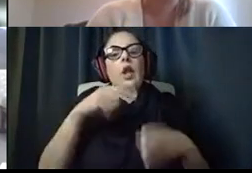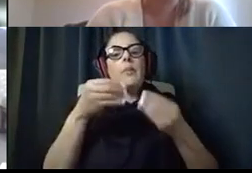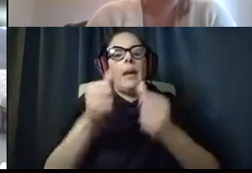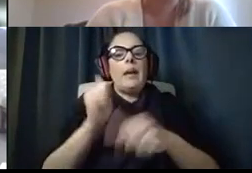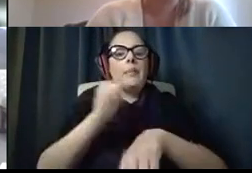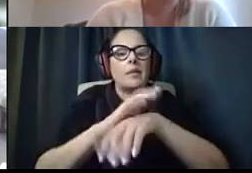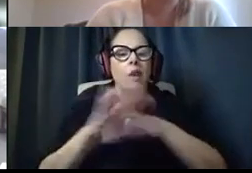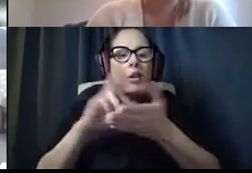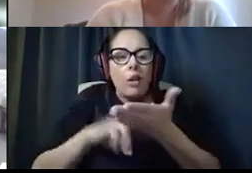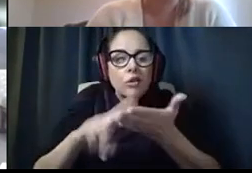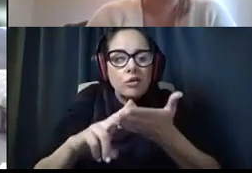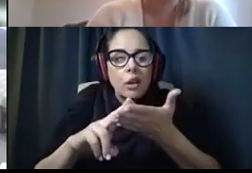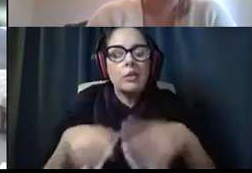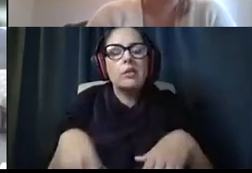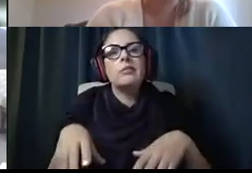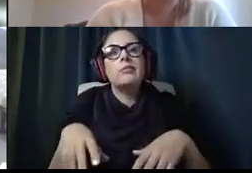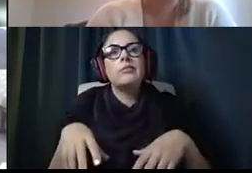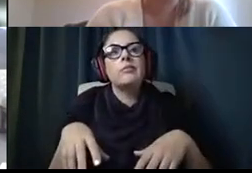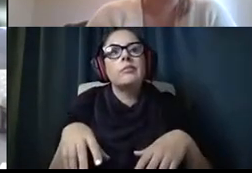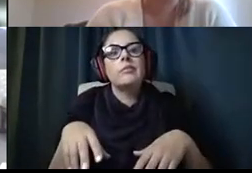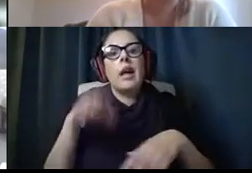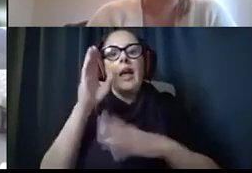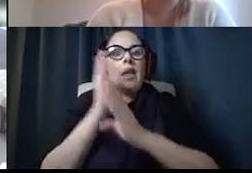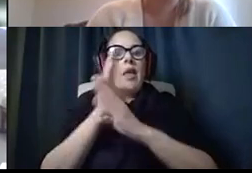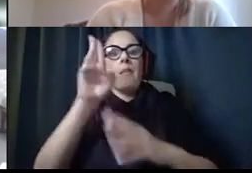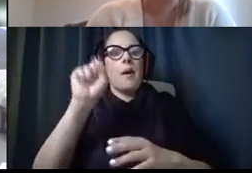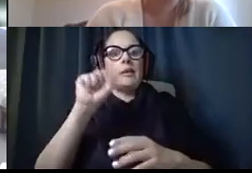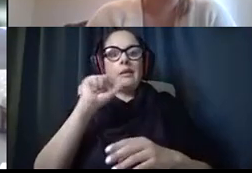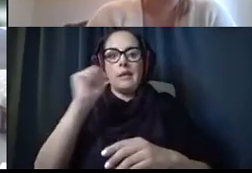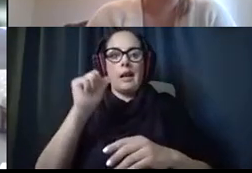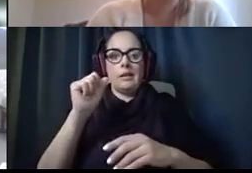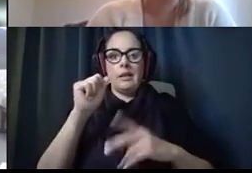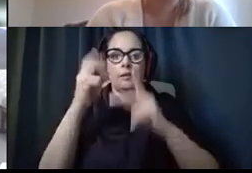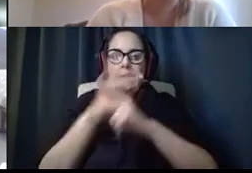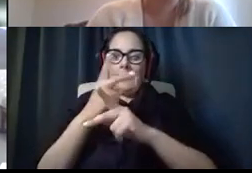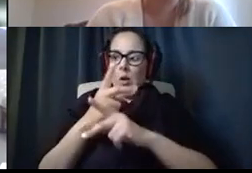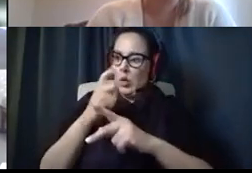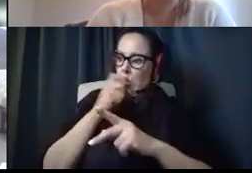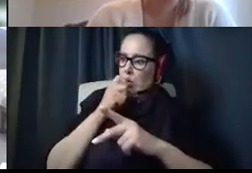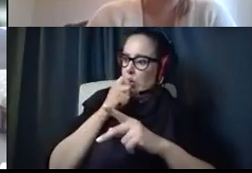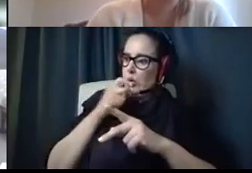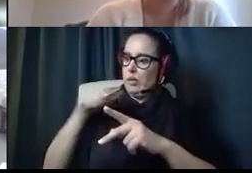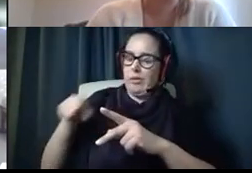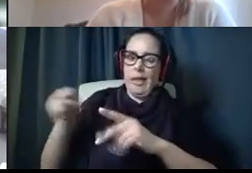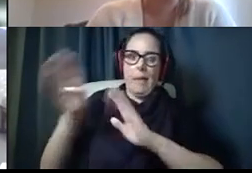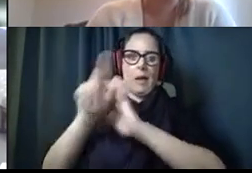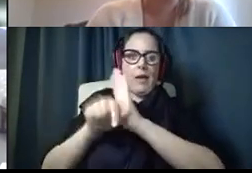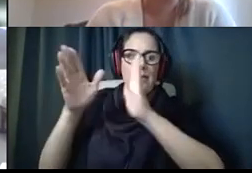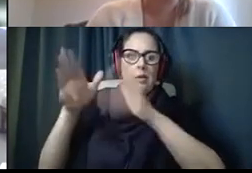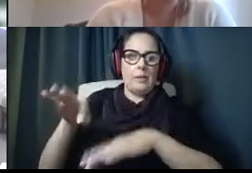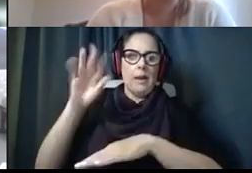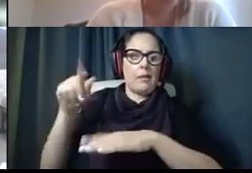on a contract and the bus doesn't really calculate the ethnicity of the individuals. It picks up. It just